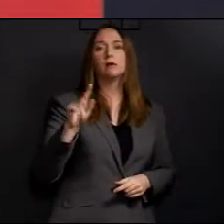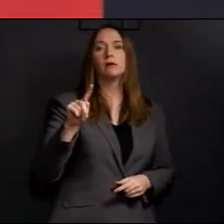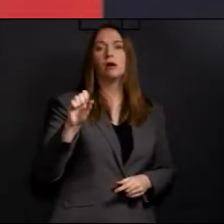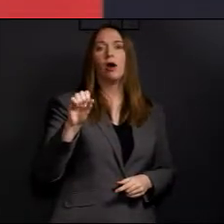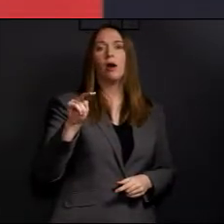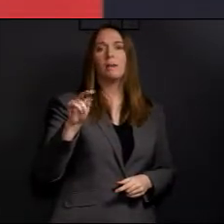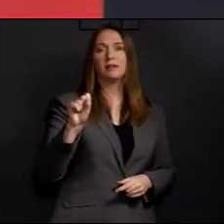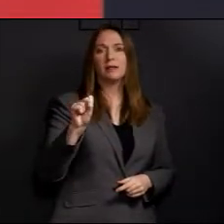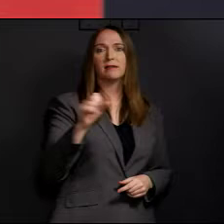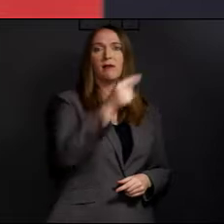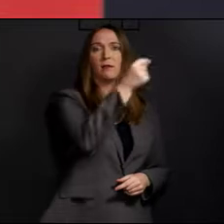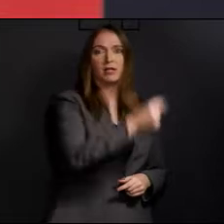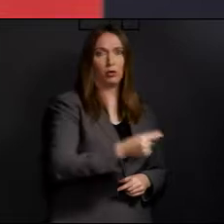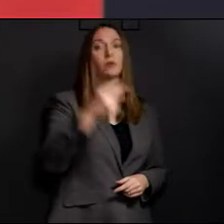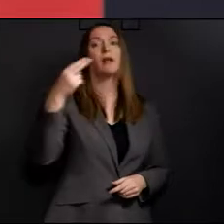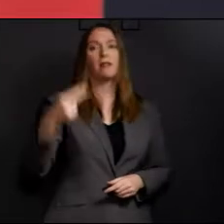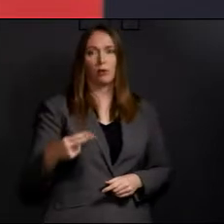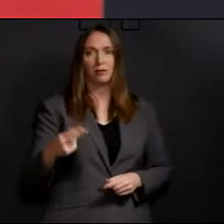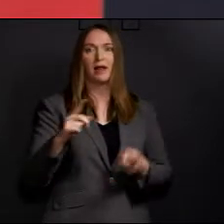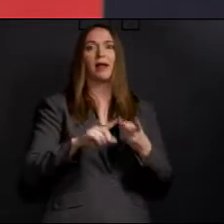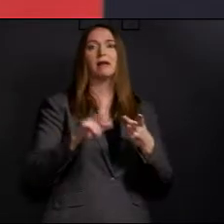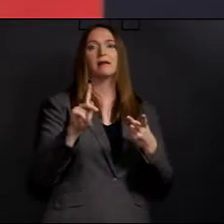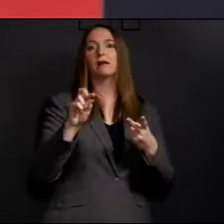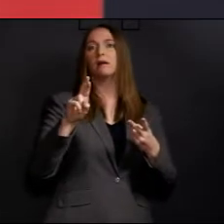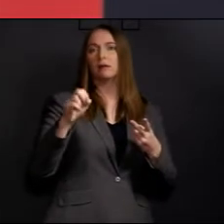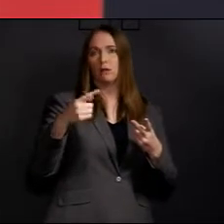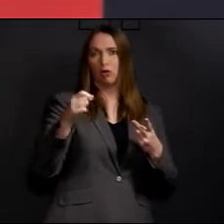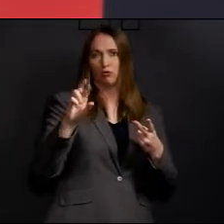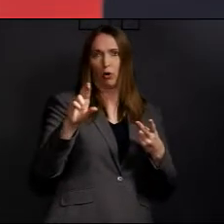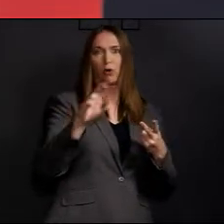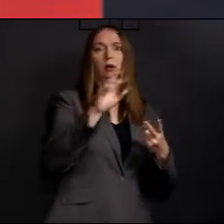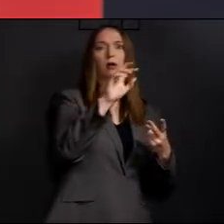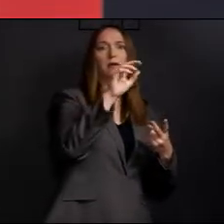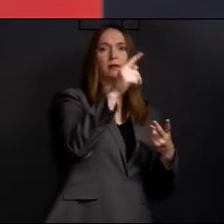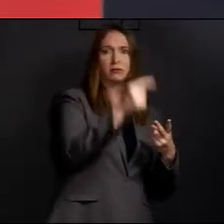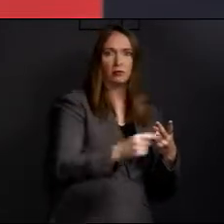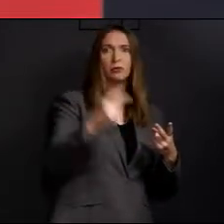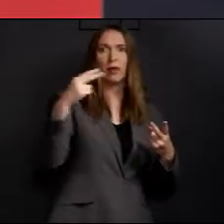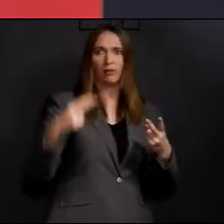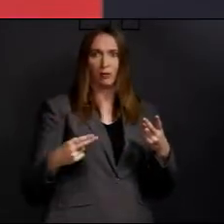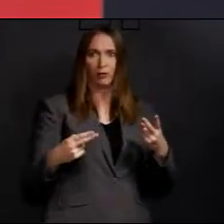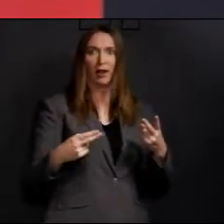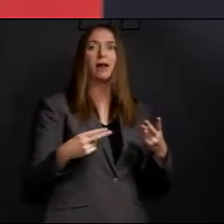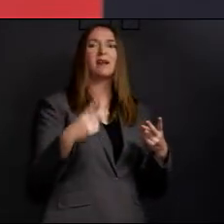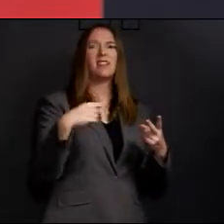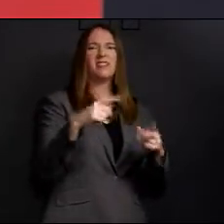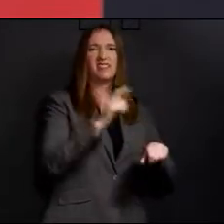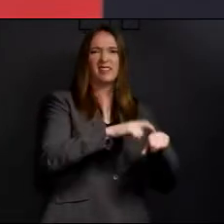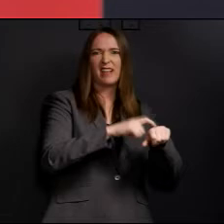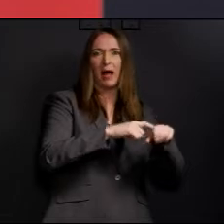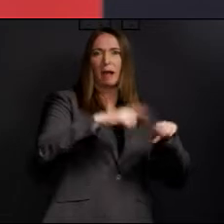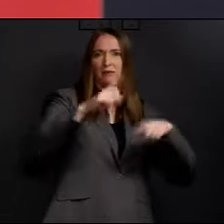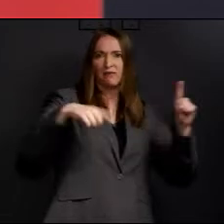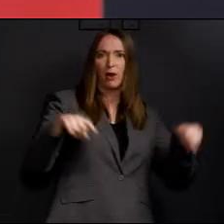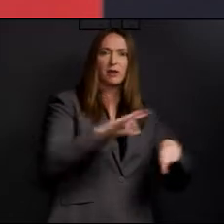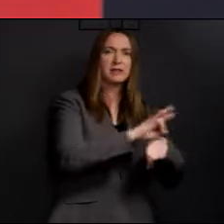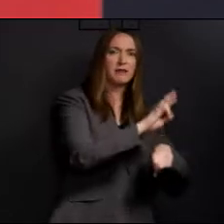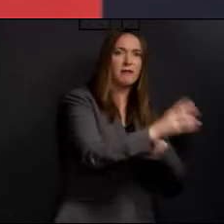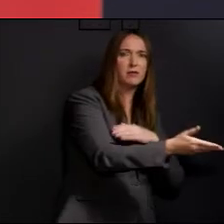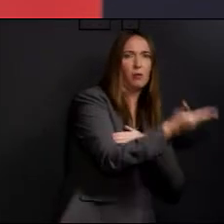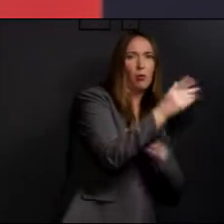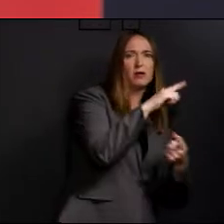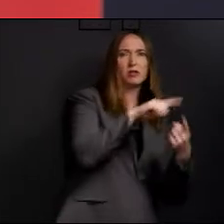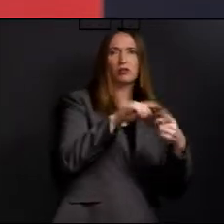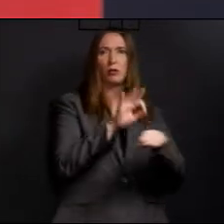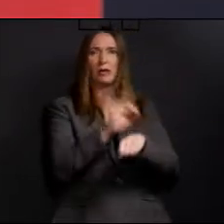.m. to 9 a.m. Kroger, the same thing, 7.30, though, is their cutoff time on Tuesday. But check your grocery store, your favorite